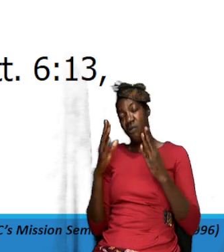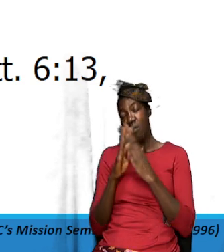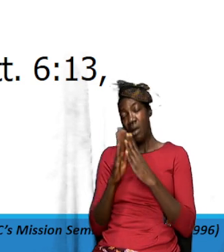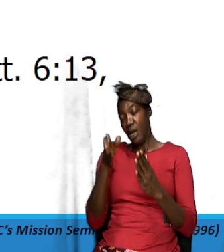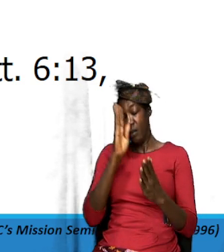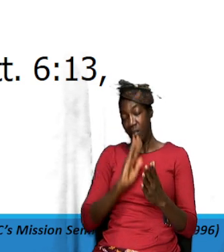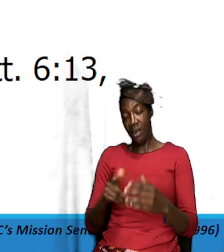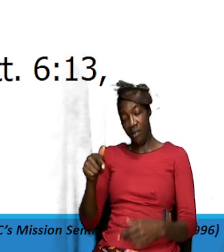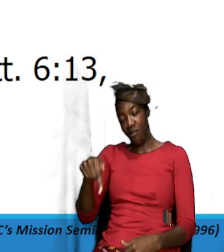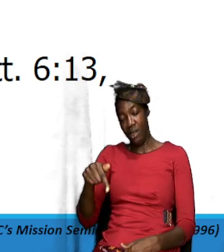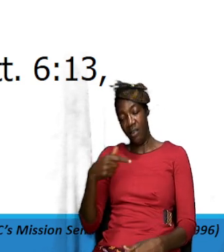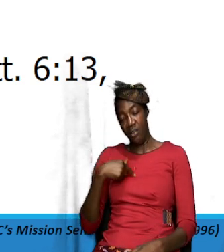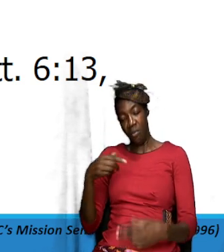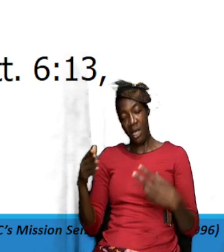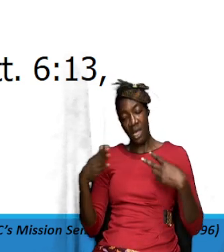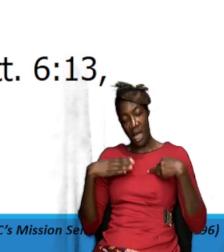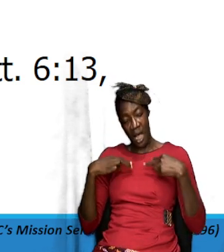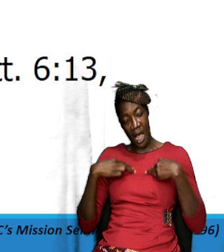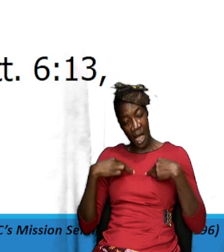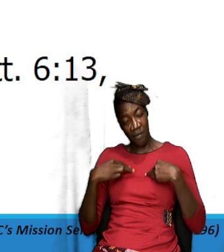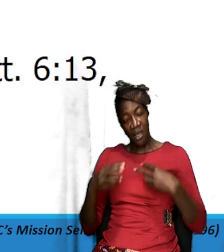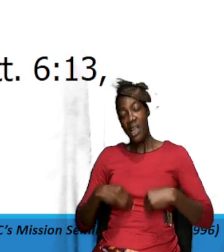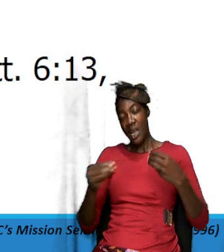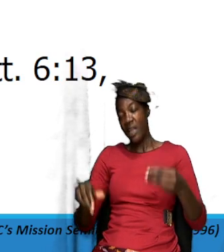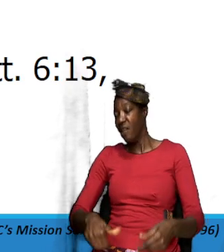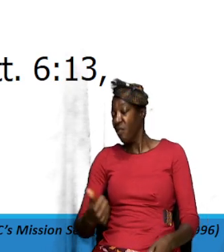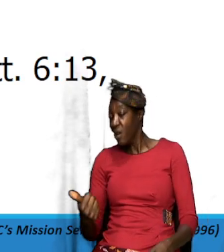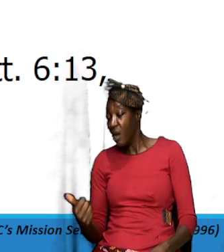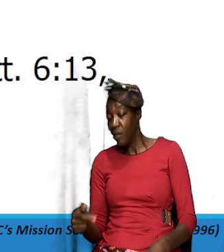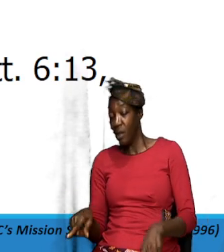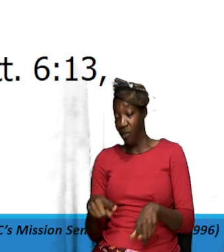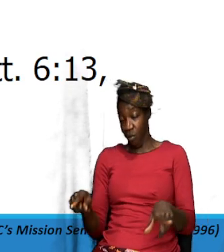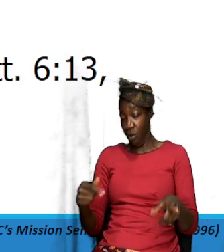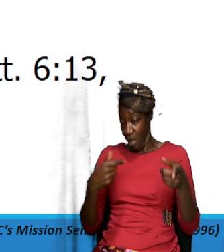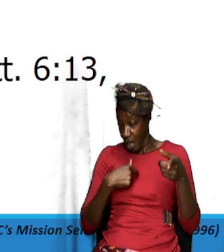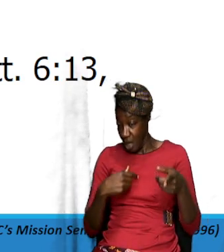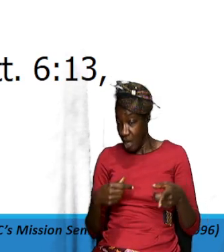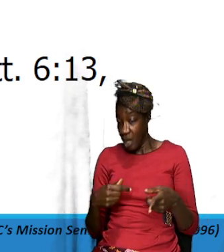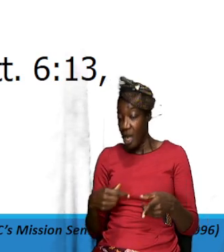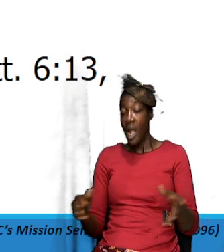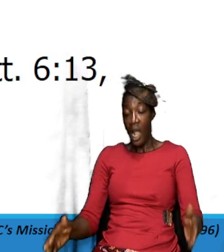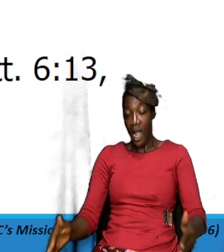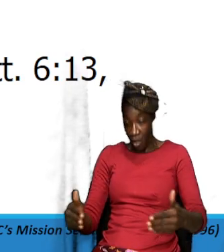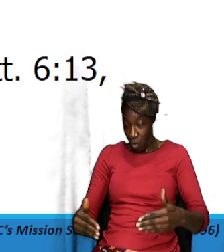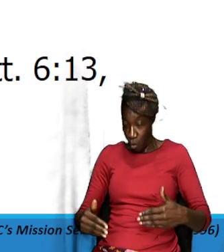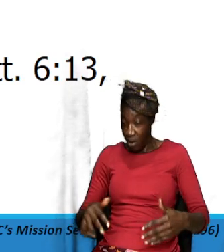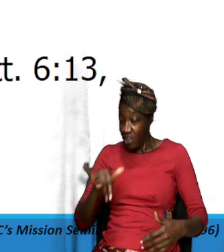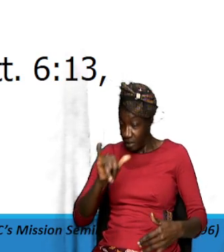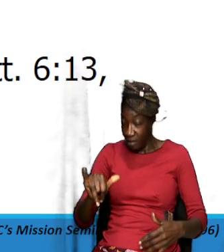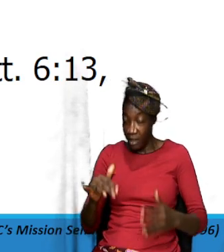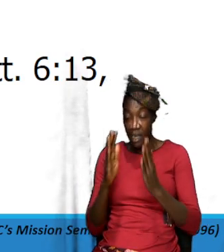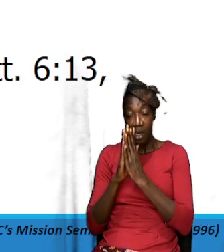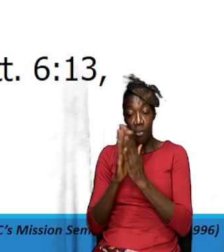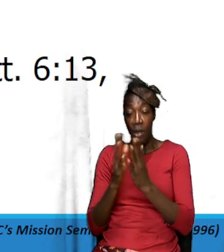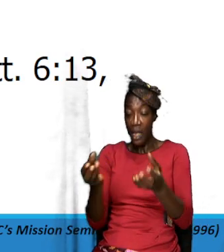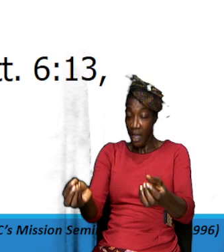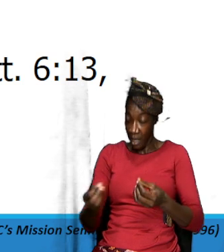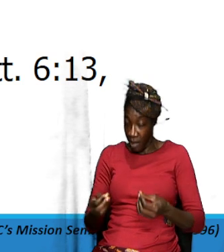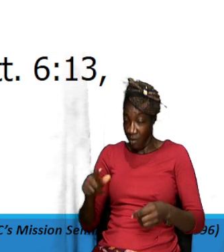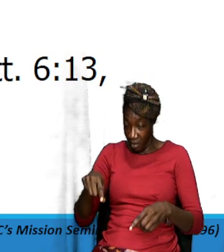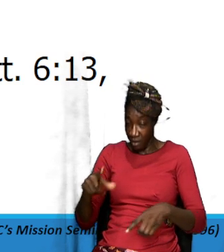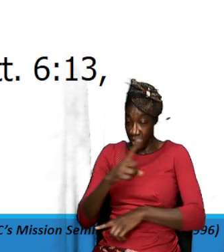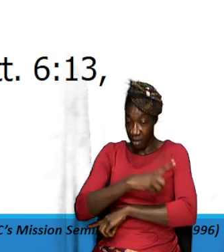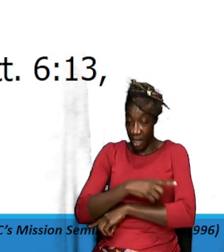and I can give to others but I will encourage us to still pray give us today our daily bread